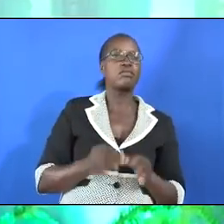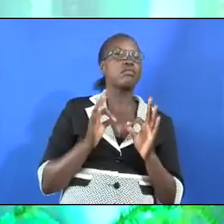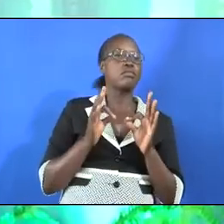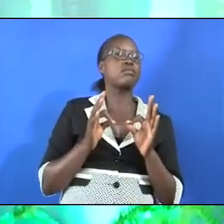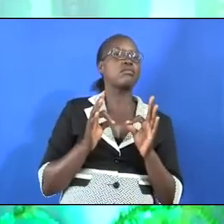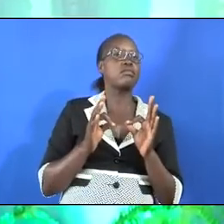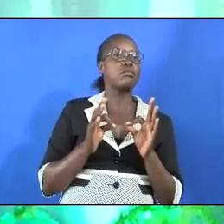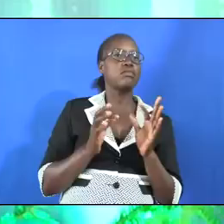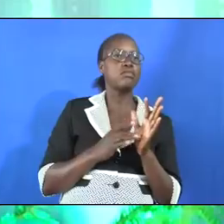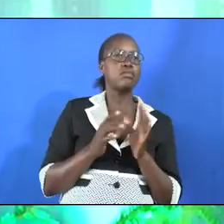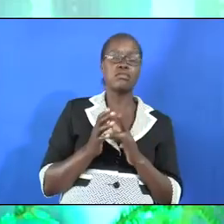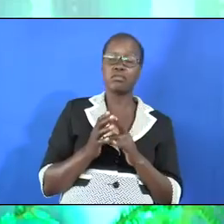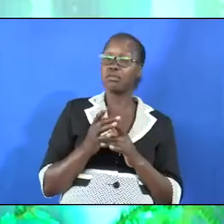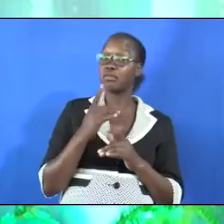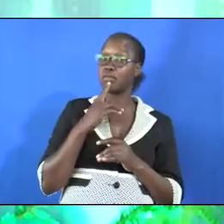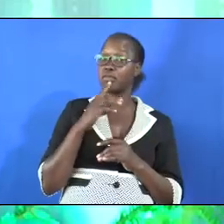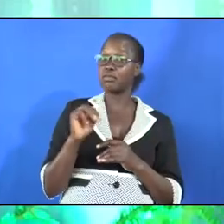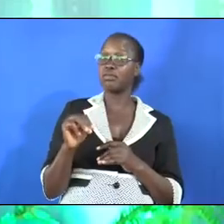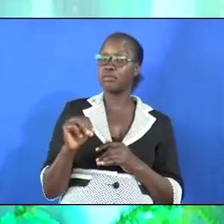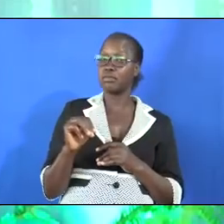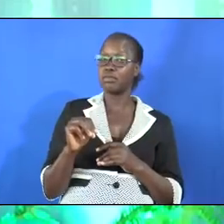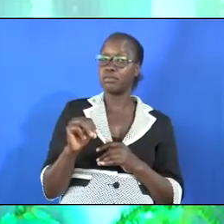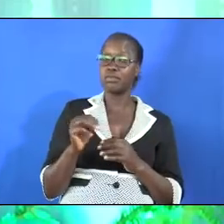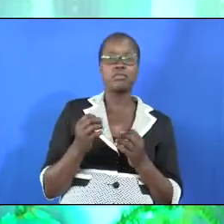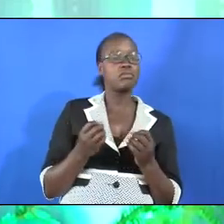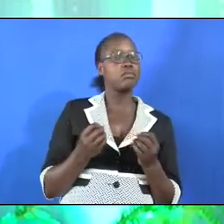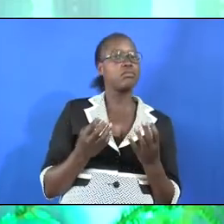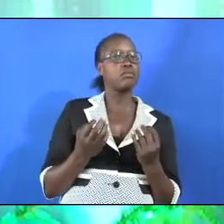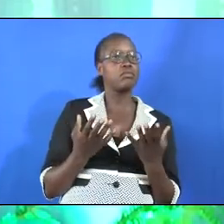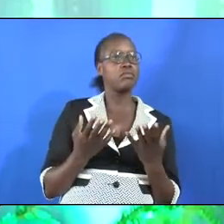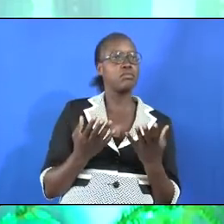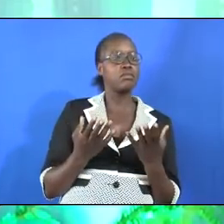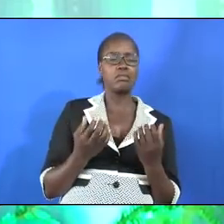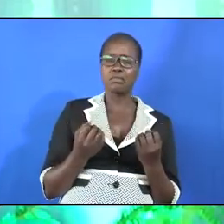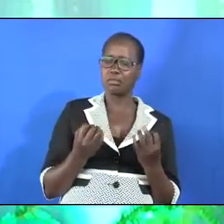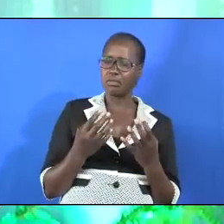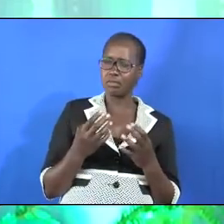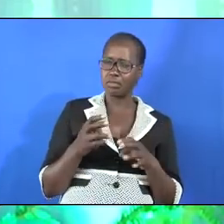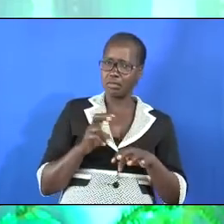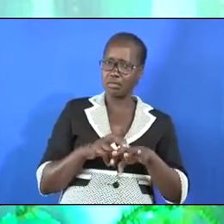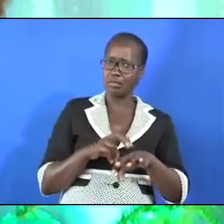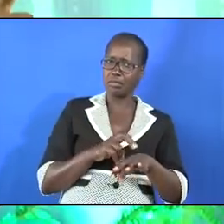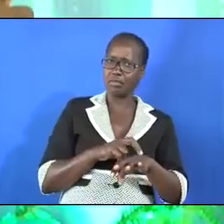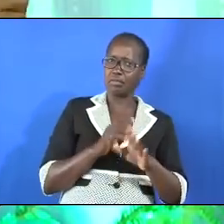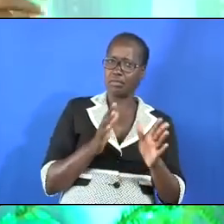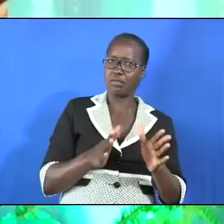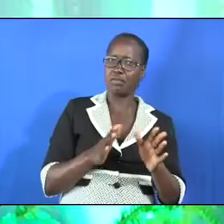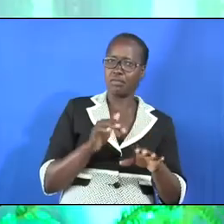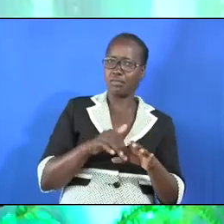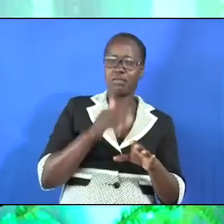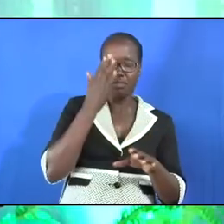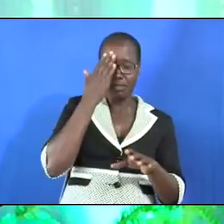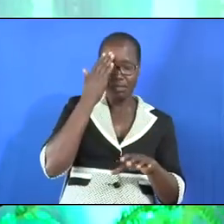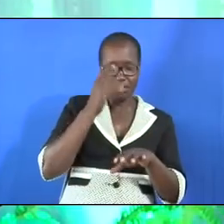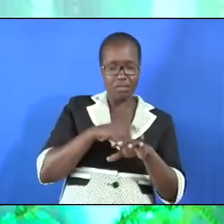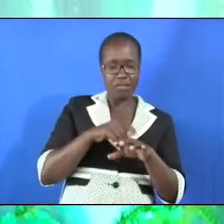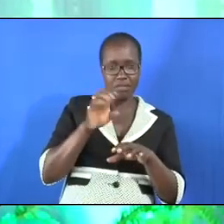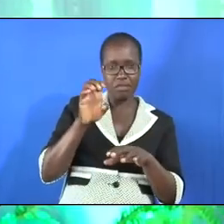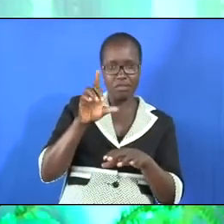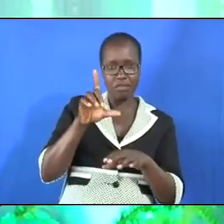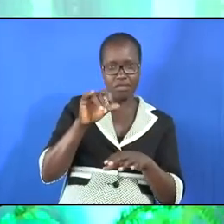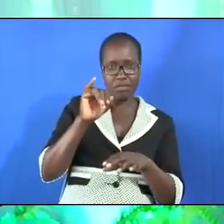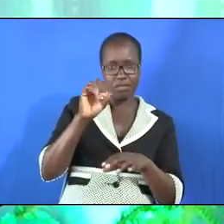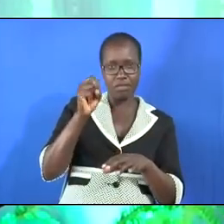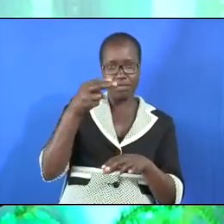Jesus tells them be careful there are many lepers in Israel during the time